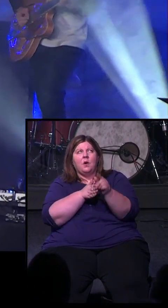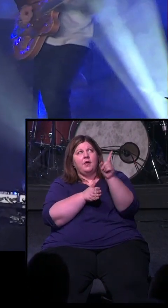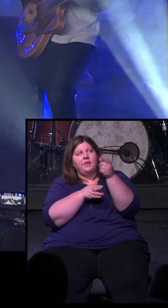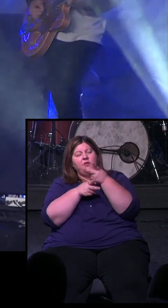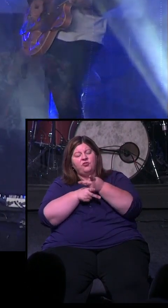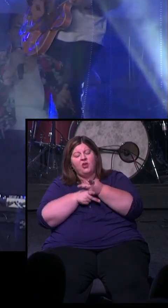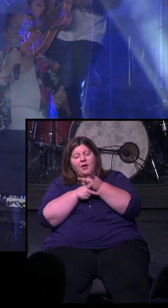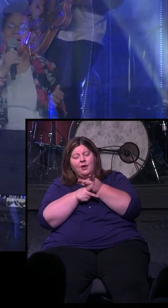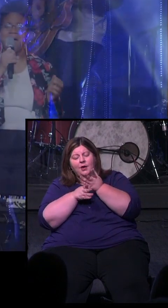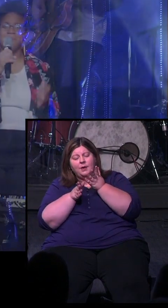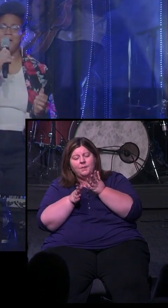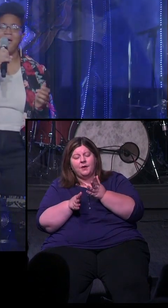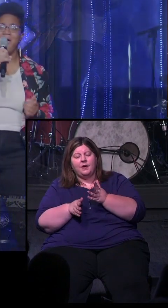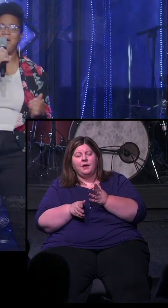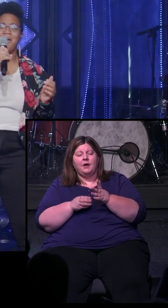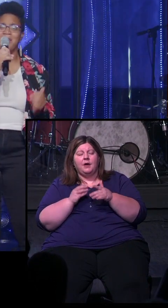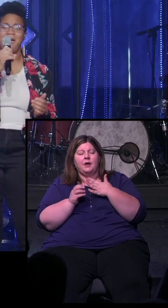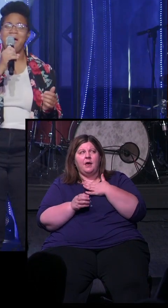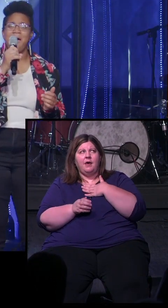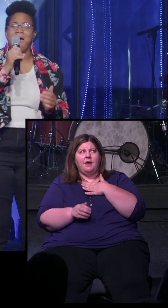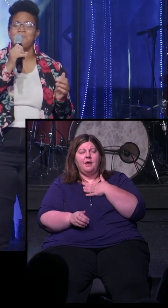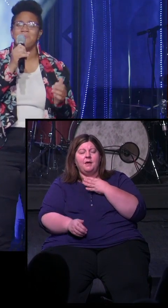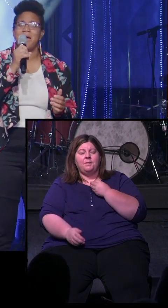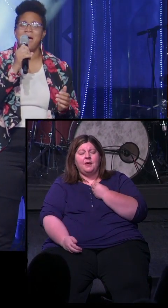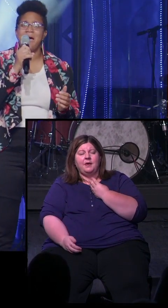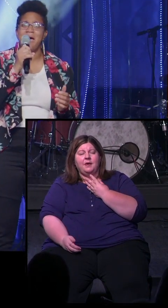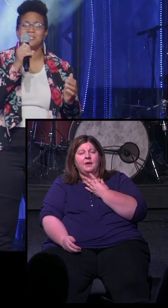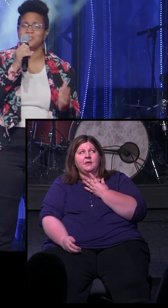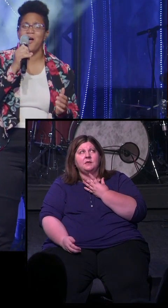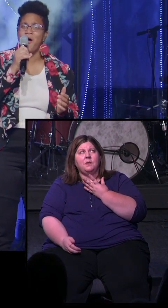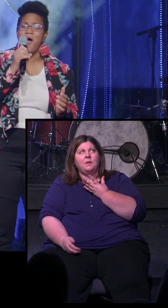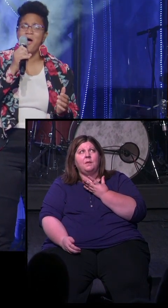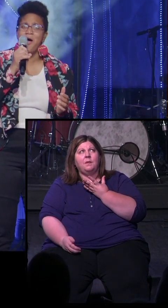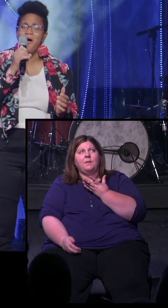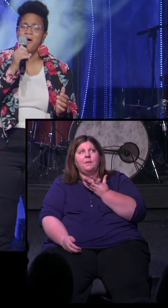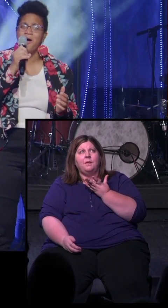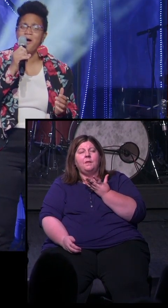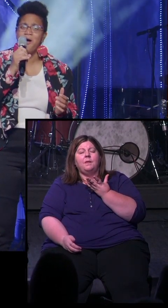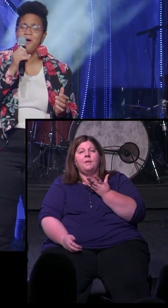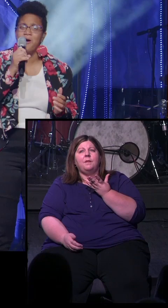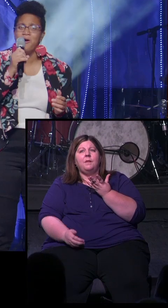you're the shepherd of my soul.